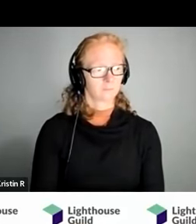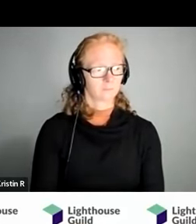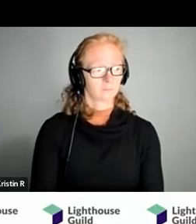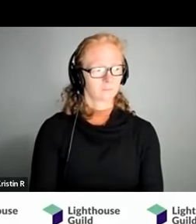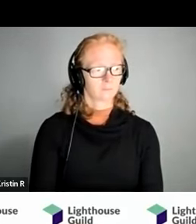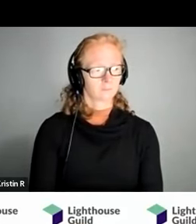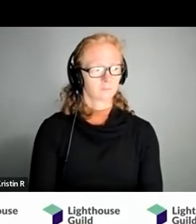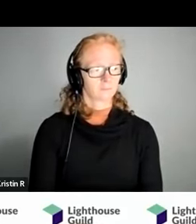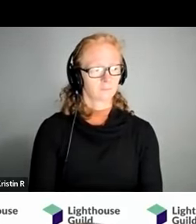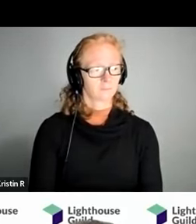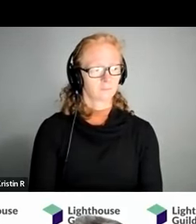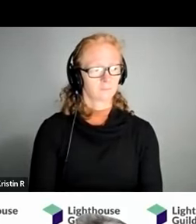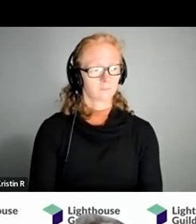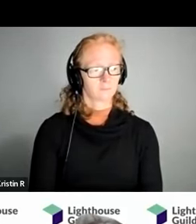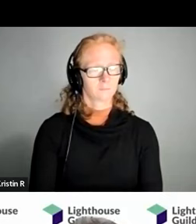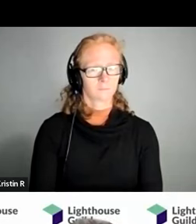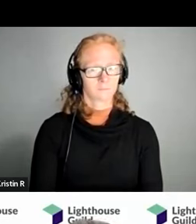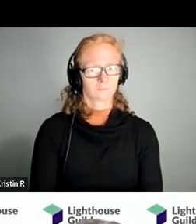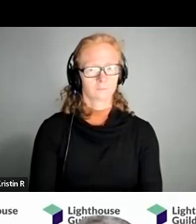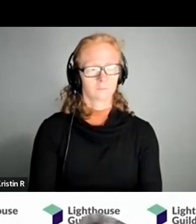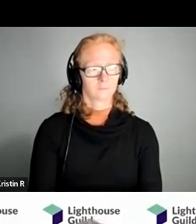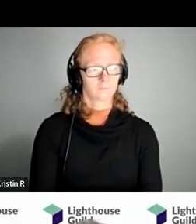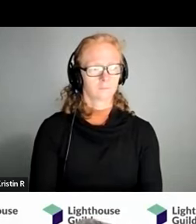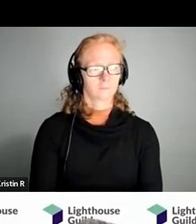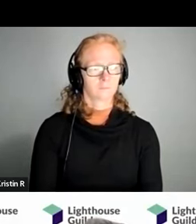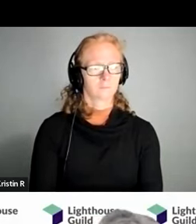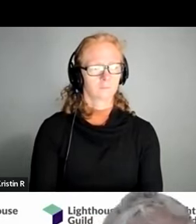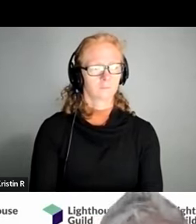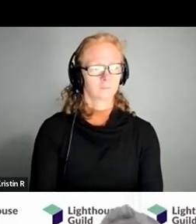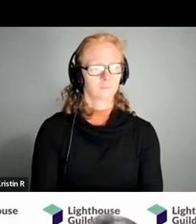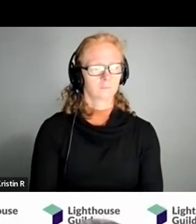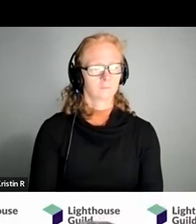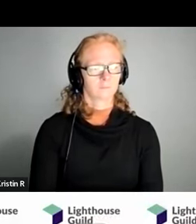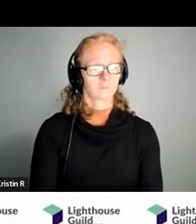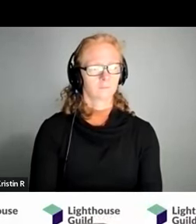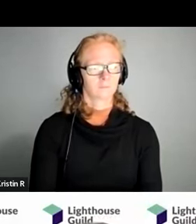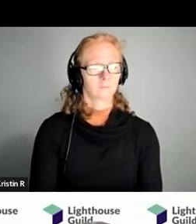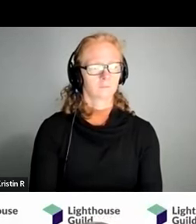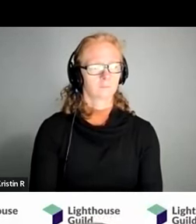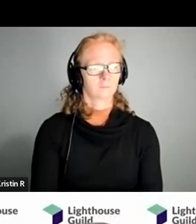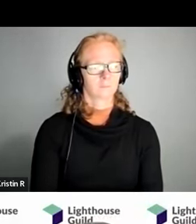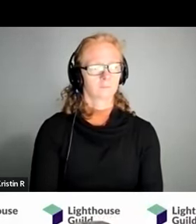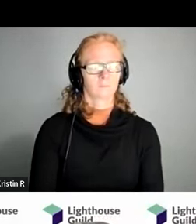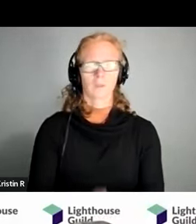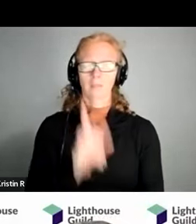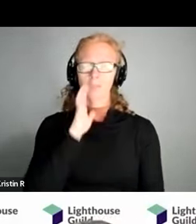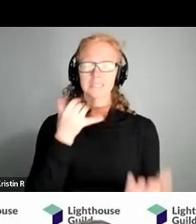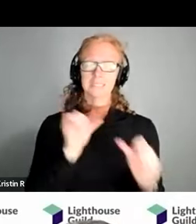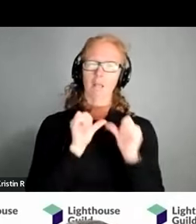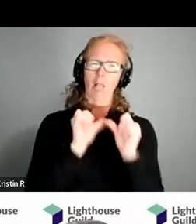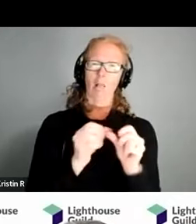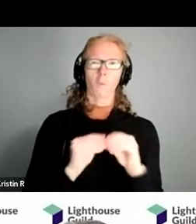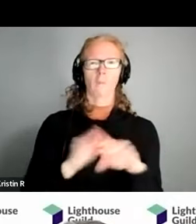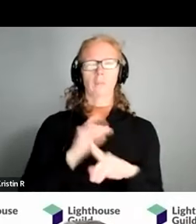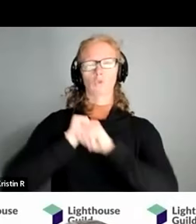was said range up to two thousand dollars which is still dramatically less than many of the more traditional um